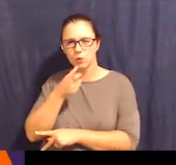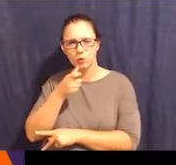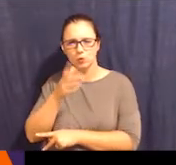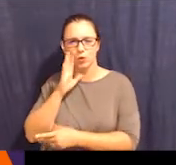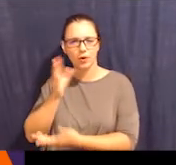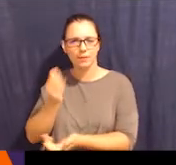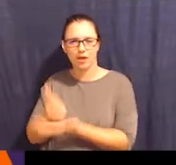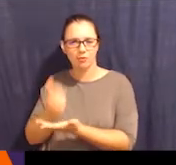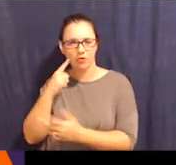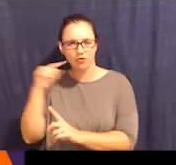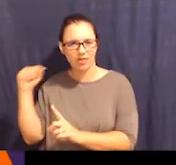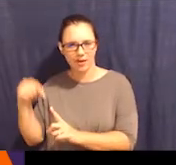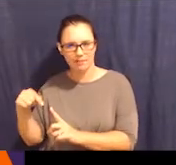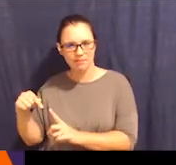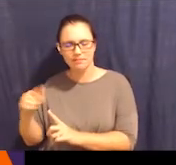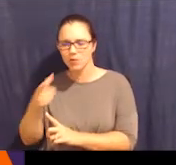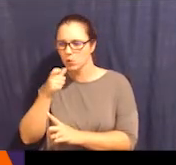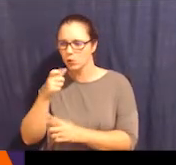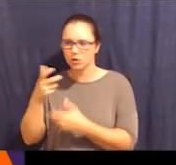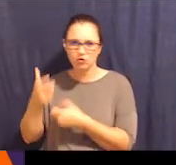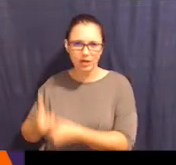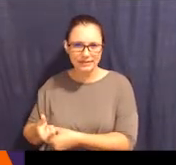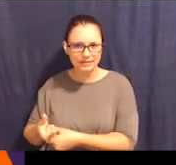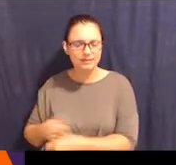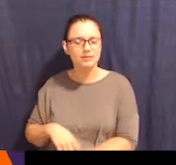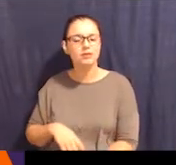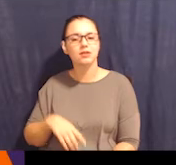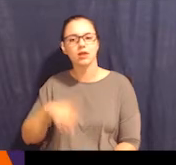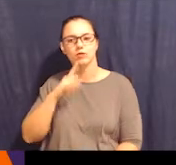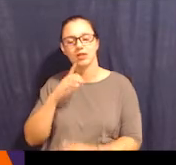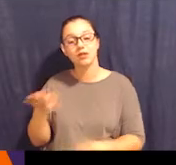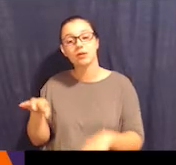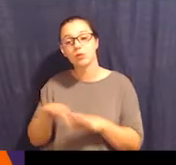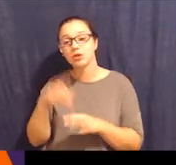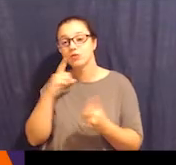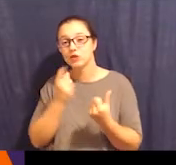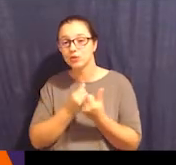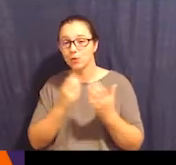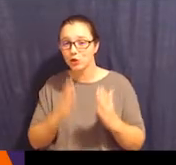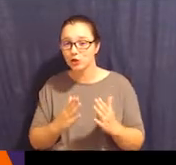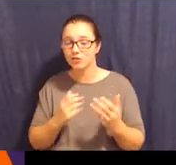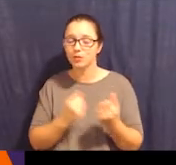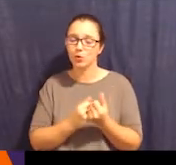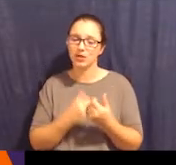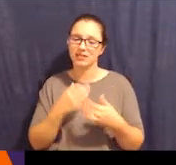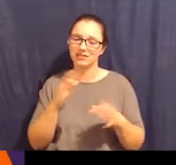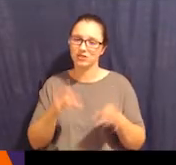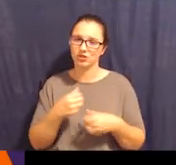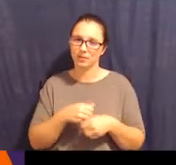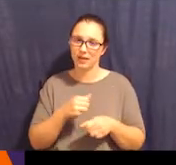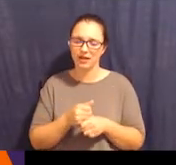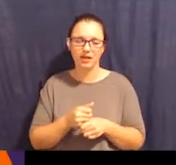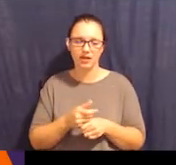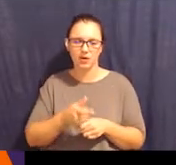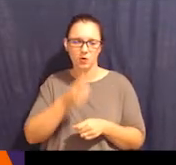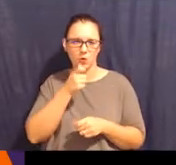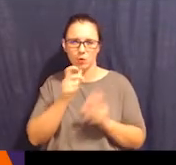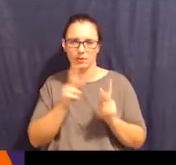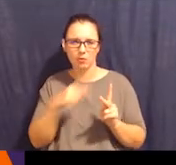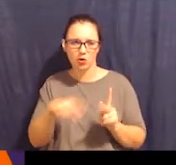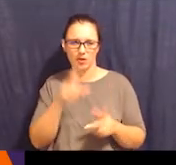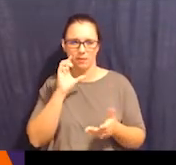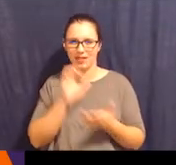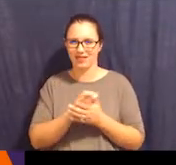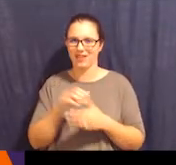who's going to be helpful for them, are people that they trust, and really important for supporters and supported decision-making, who are